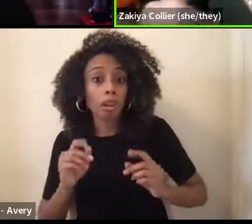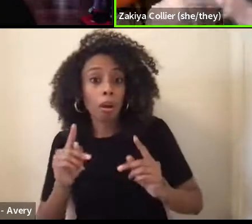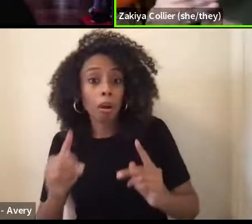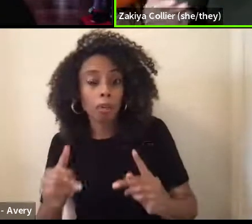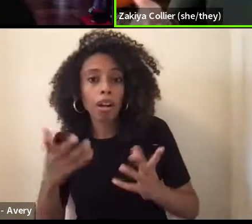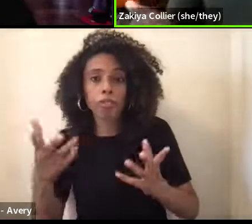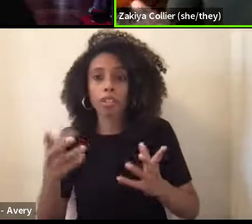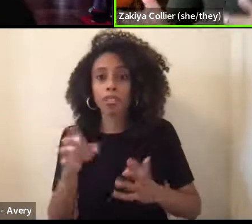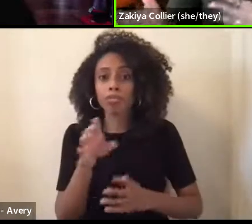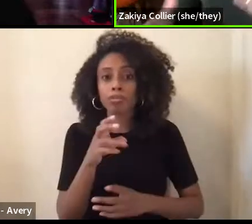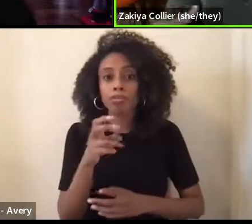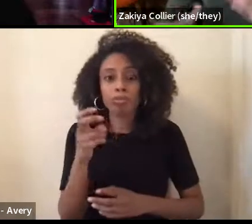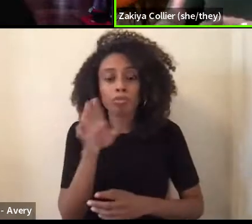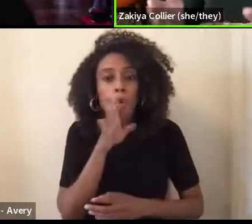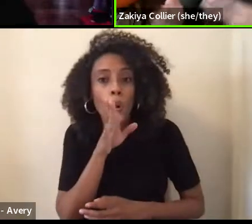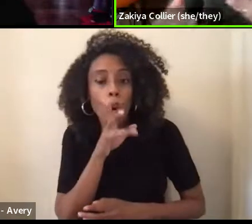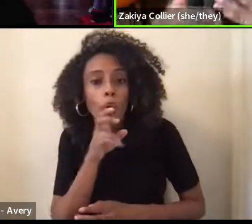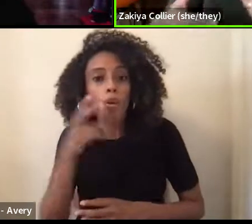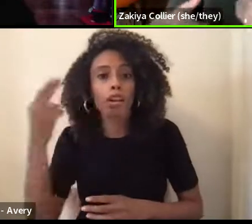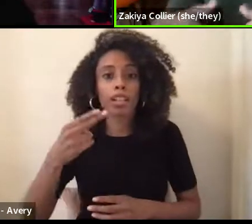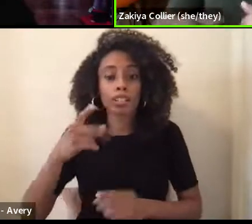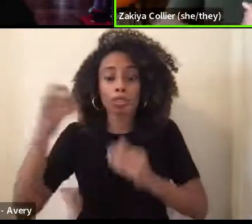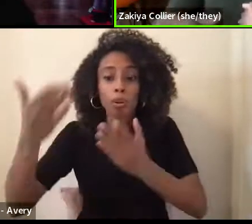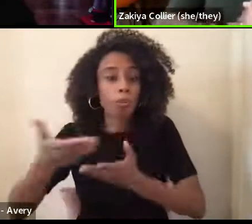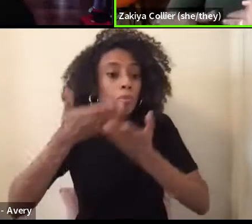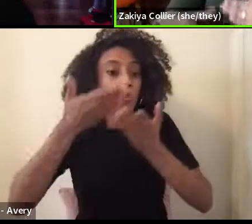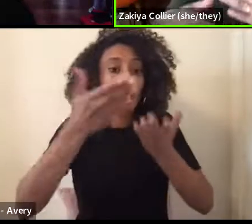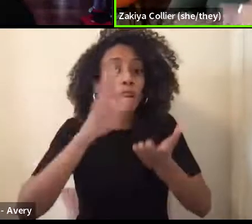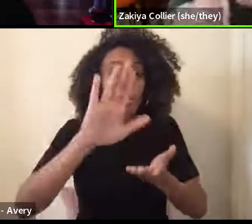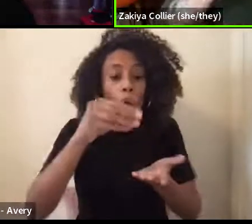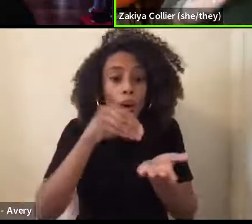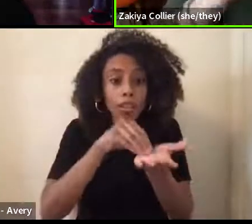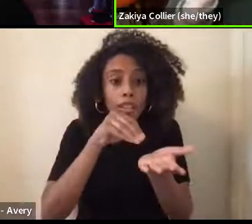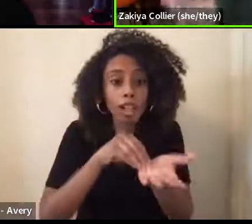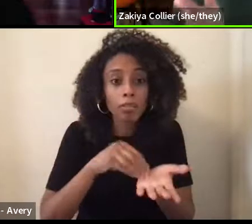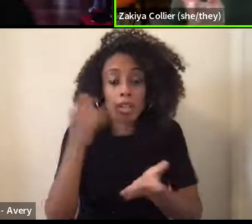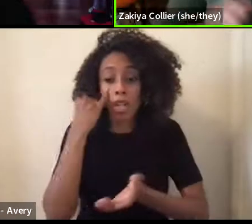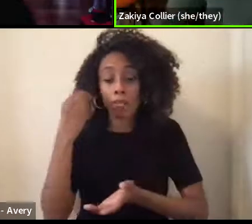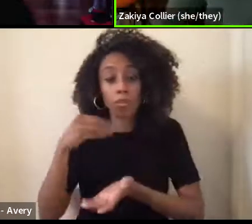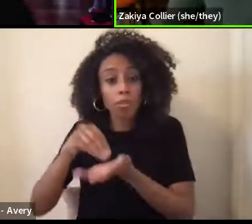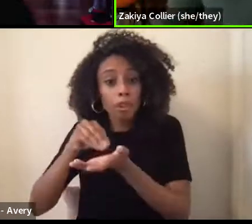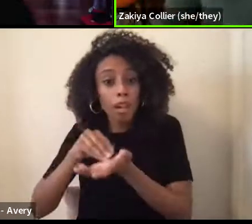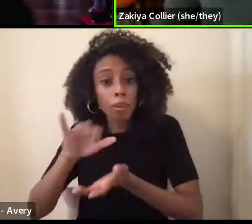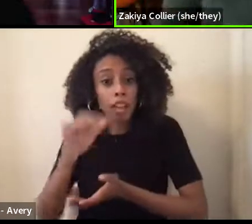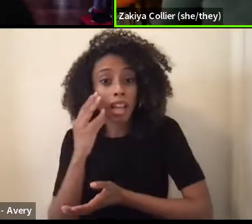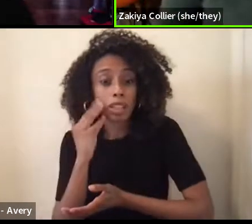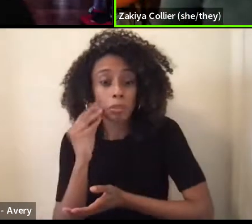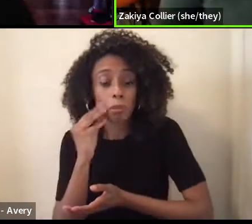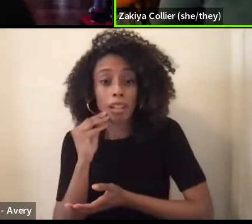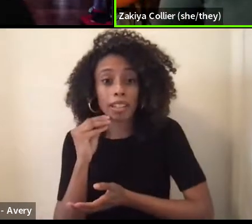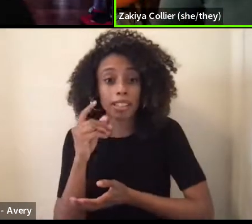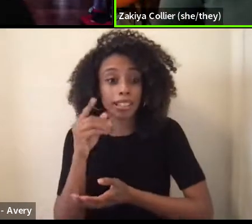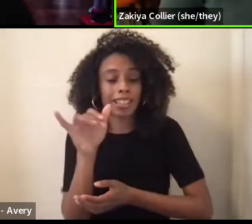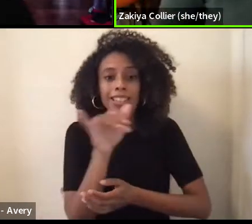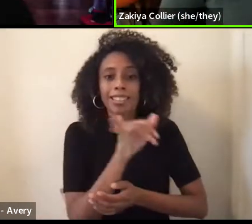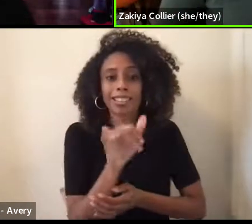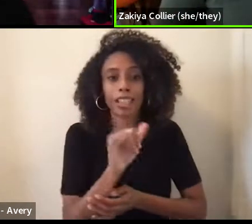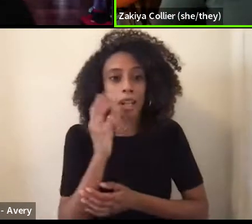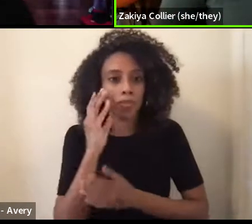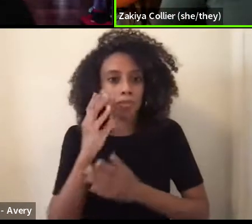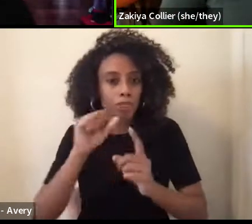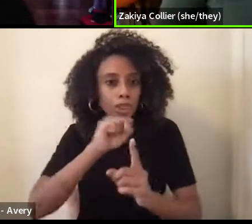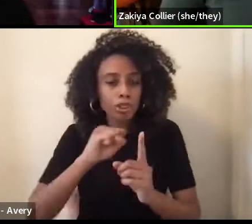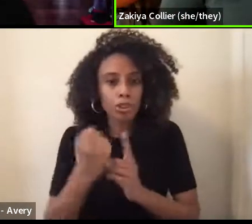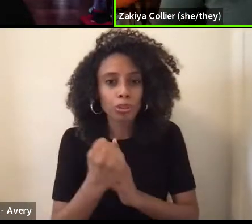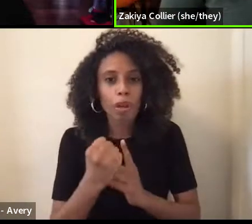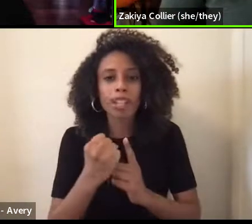or provide your own documents if you documented your experience of that same situation. Um, but I think